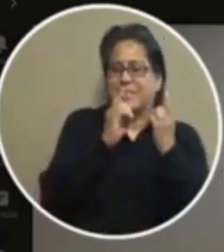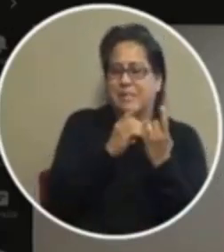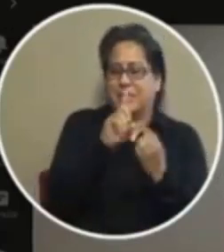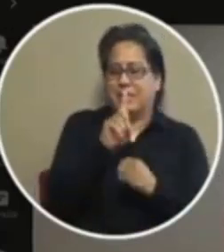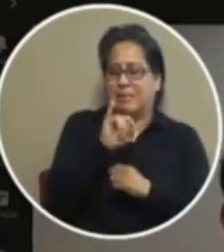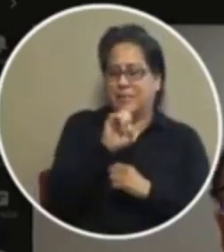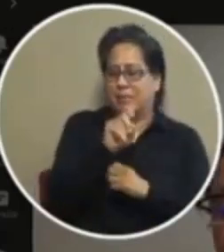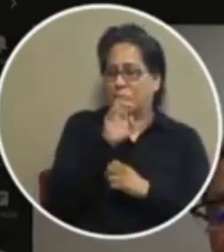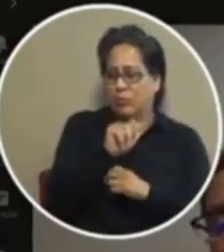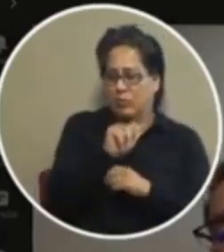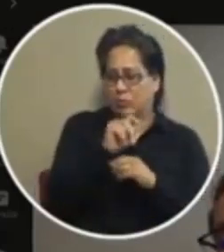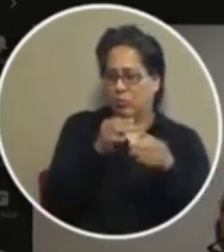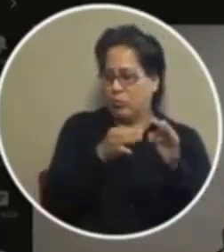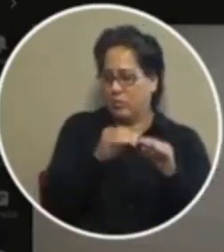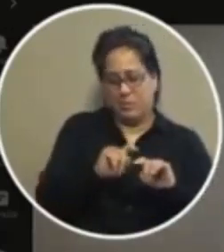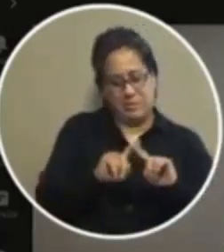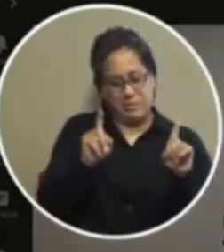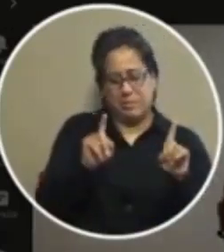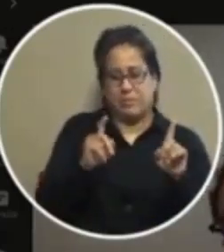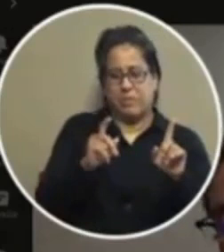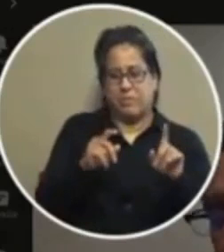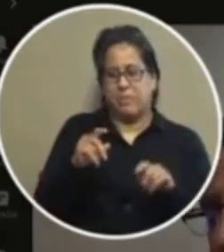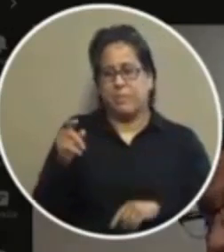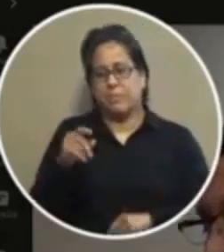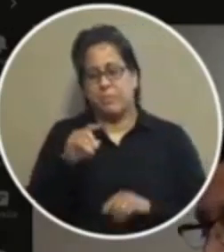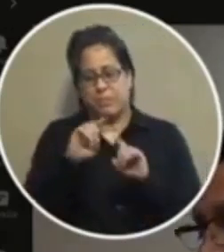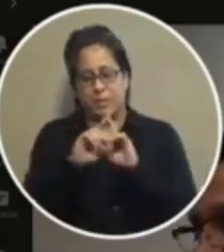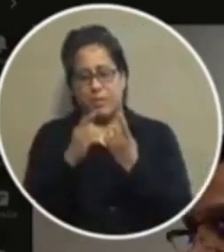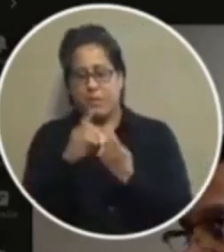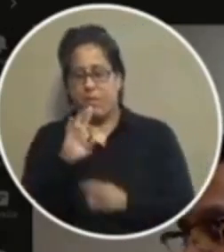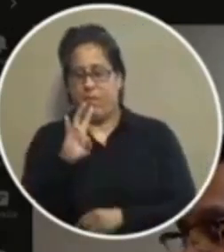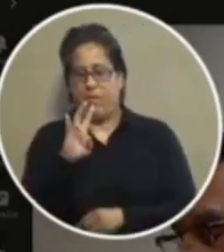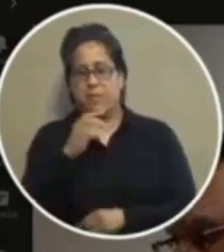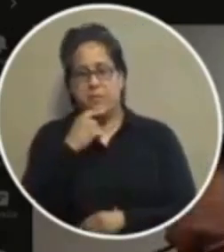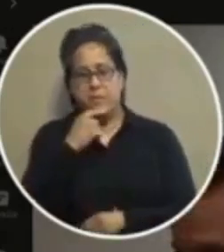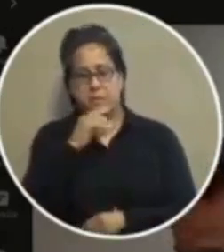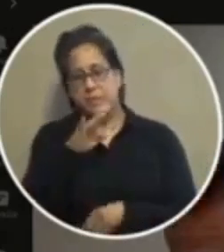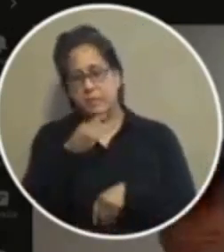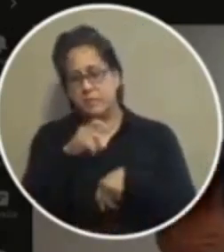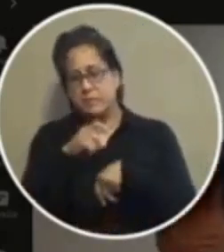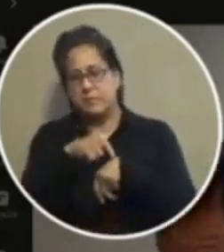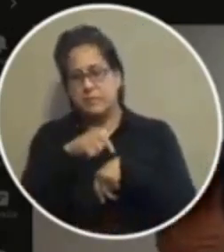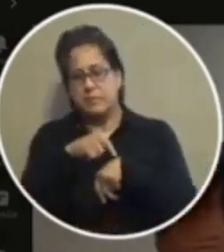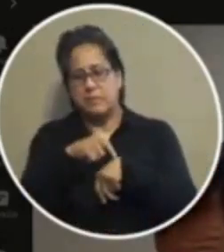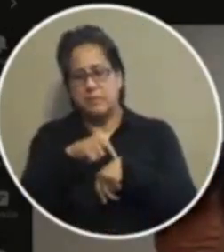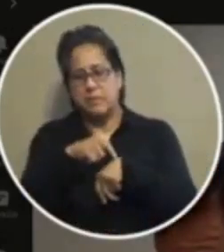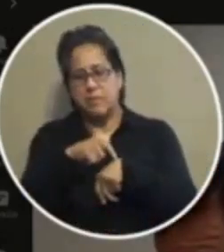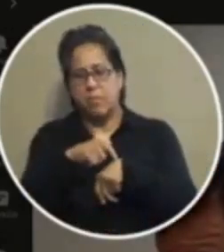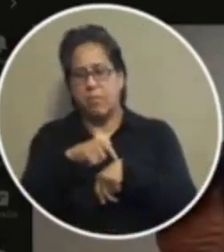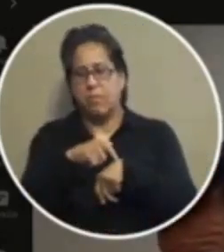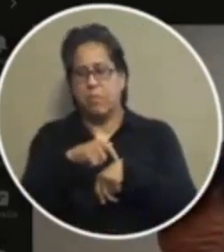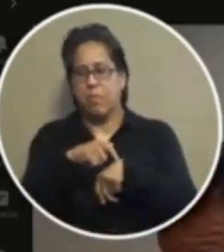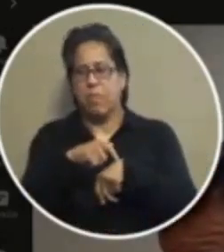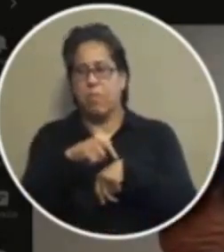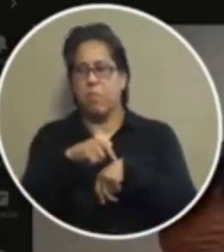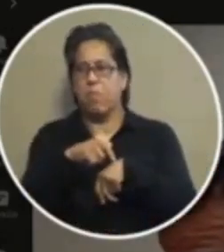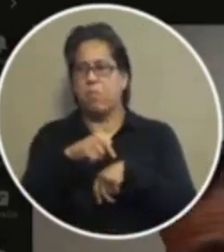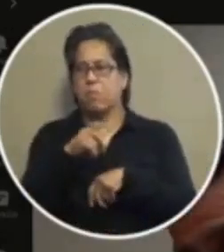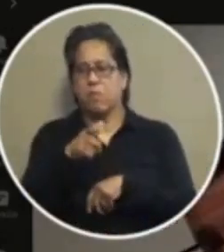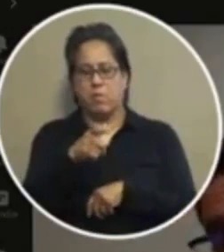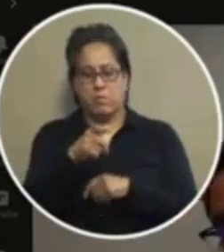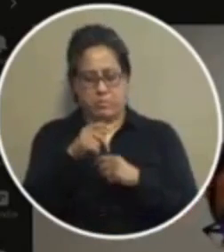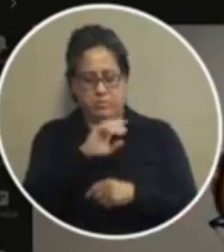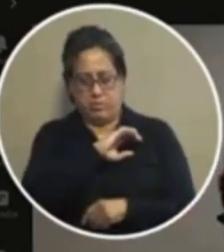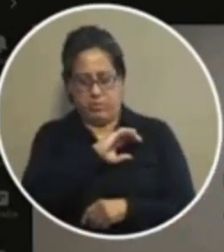thank you sir and again with the chief this thing about time uh putting back the officer